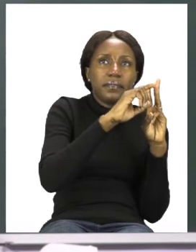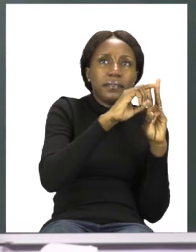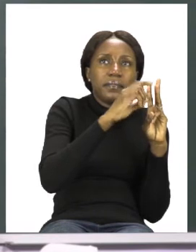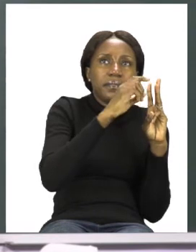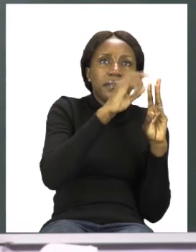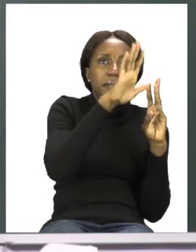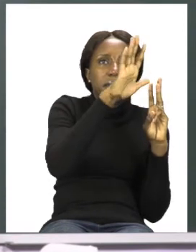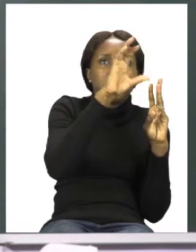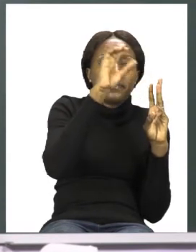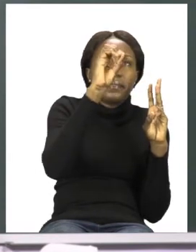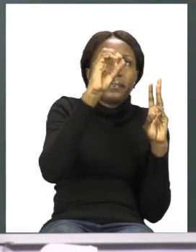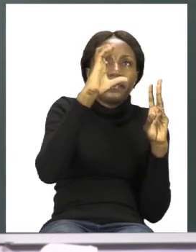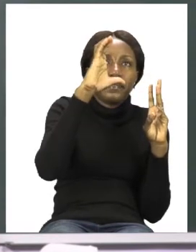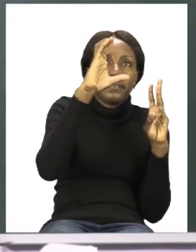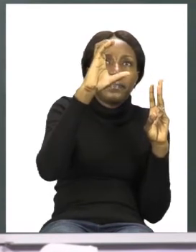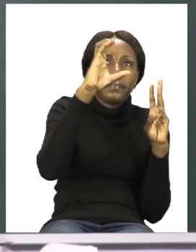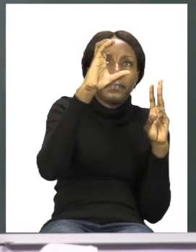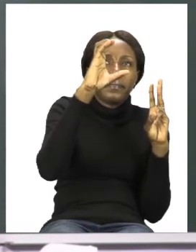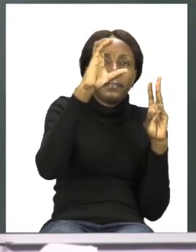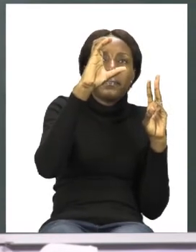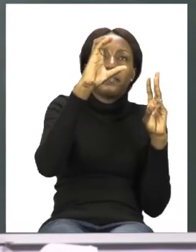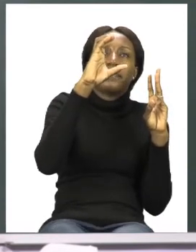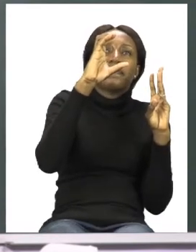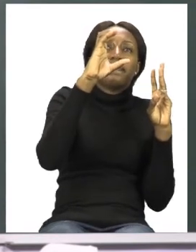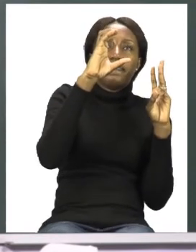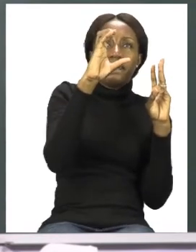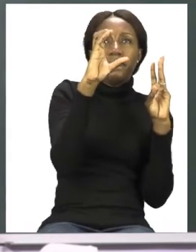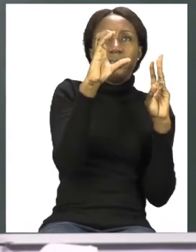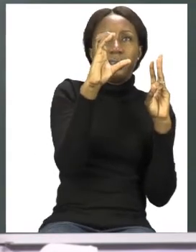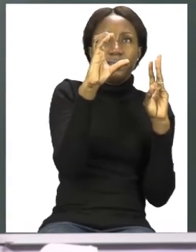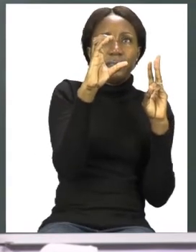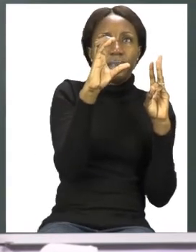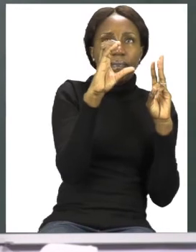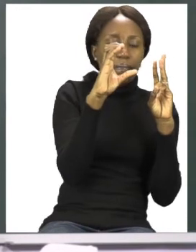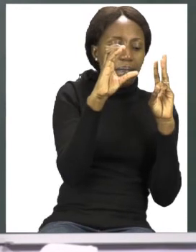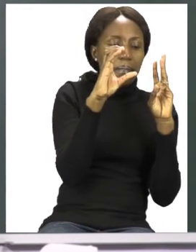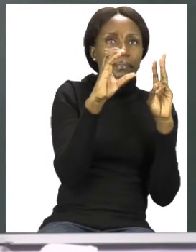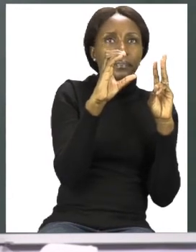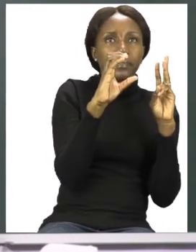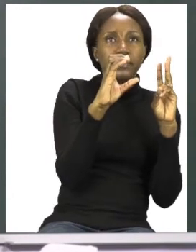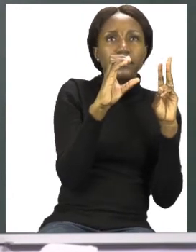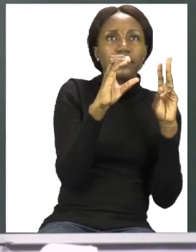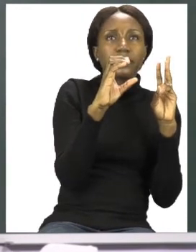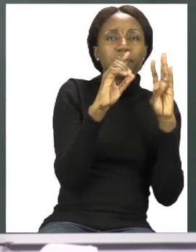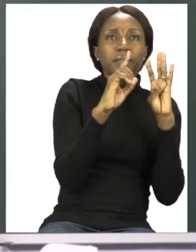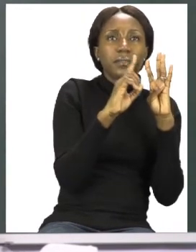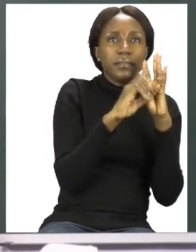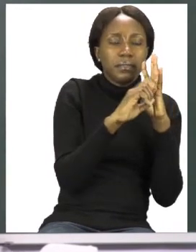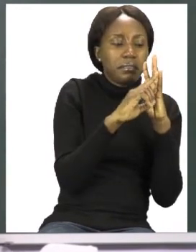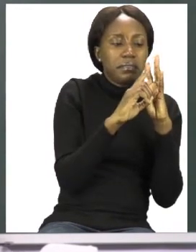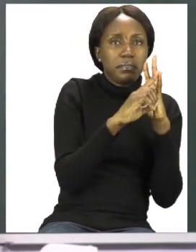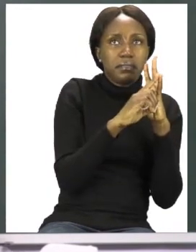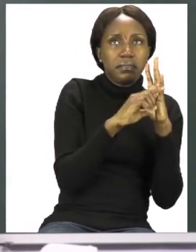one is the 50-cent coin. From there,